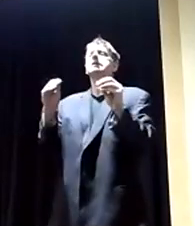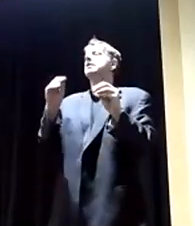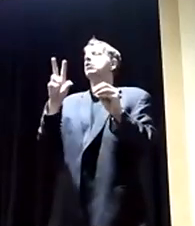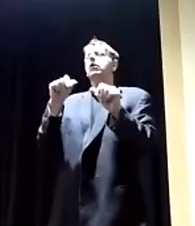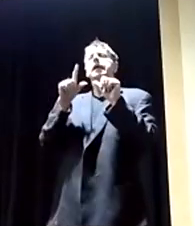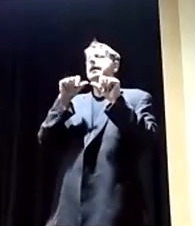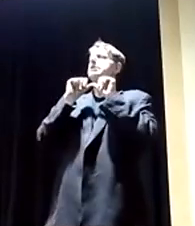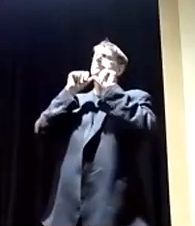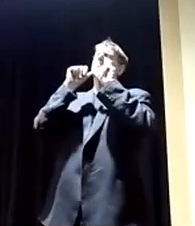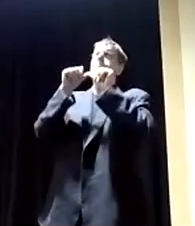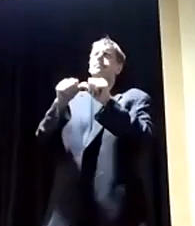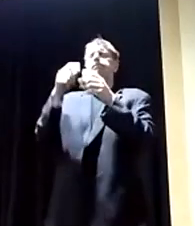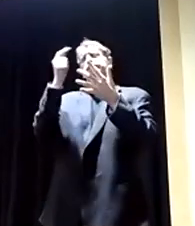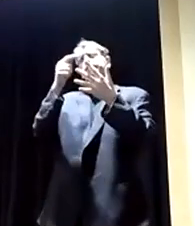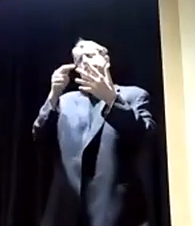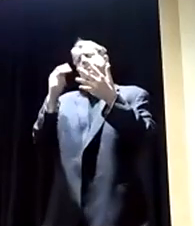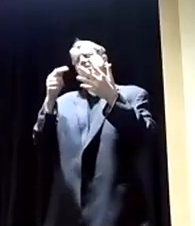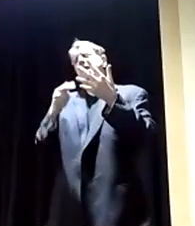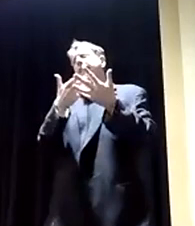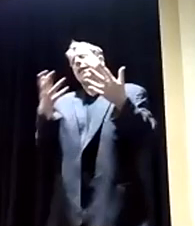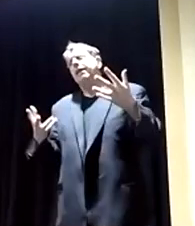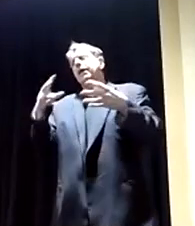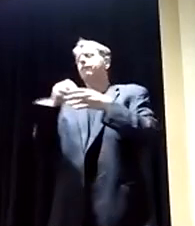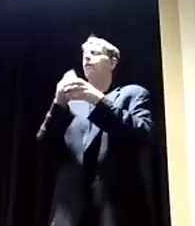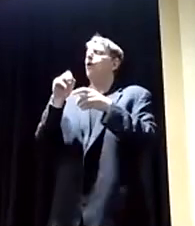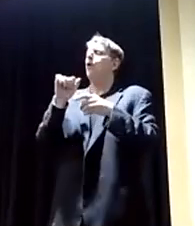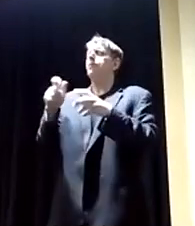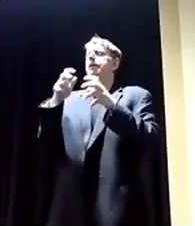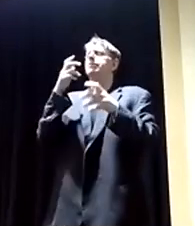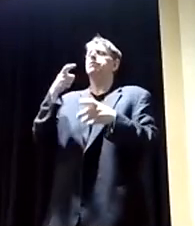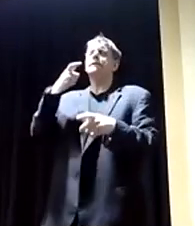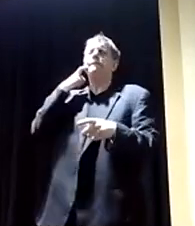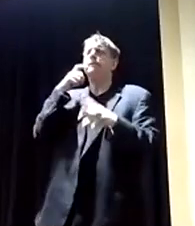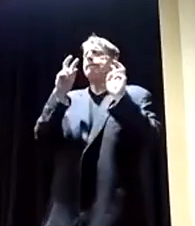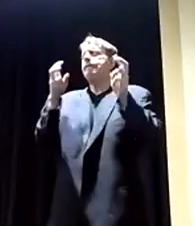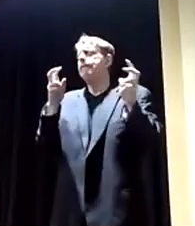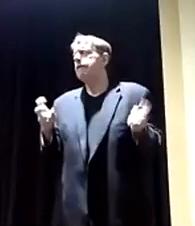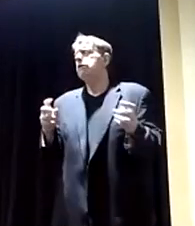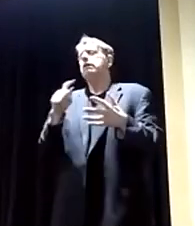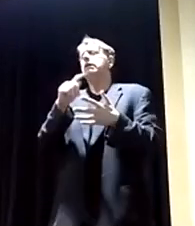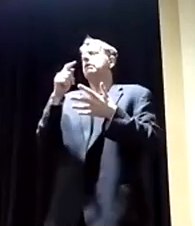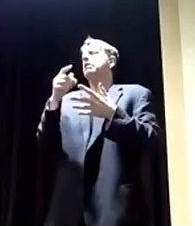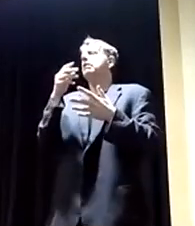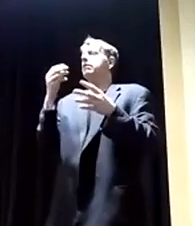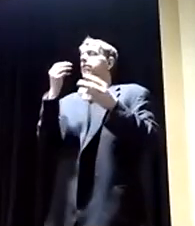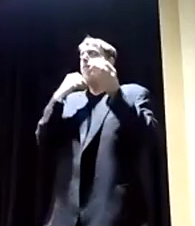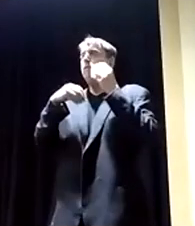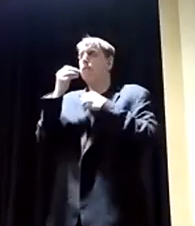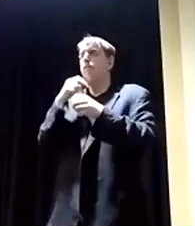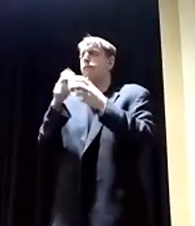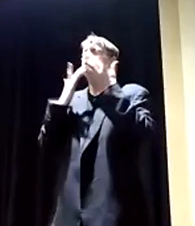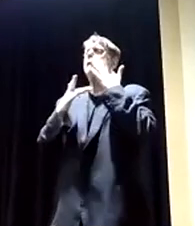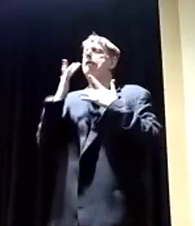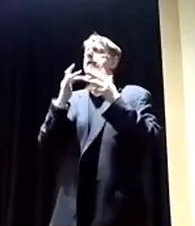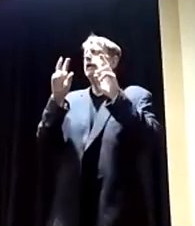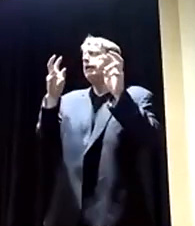There's opioid addiction issues along with it. There's mental health issues. When I go out and feed the homeless people in Norristown